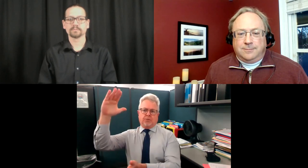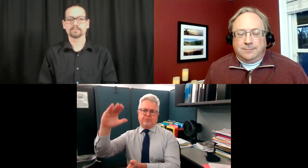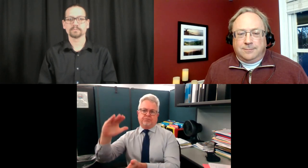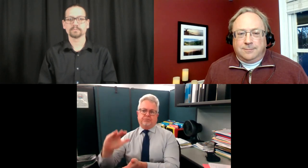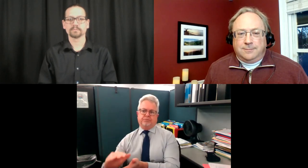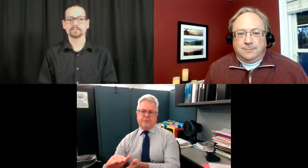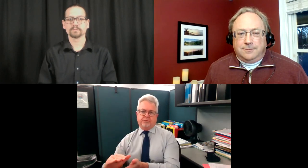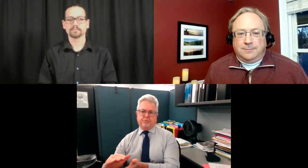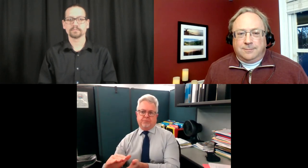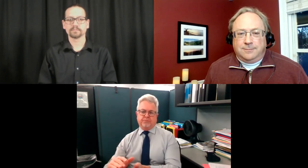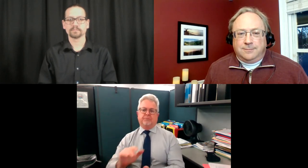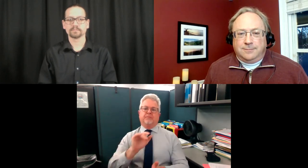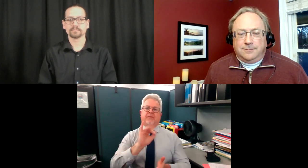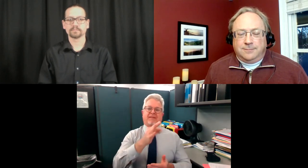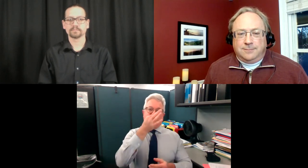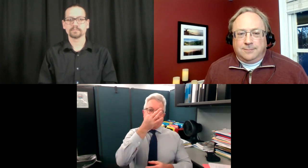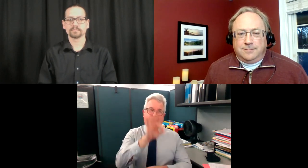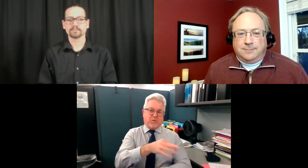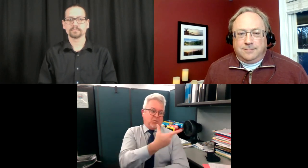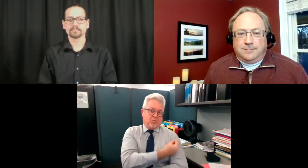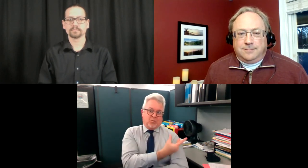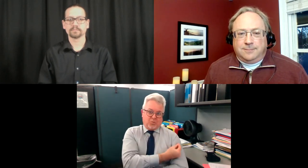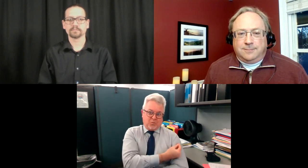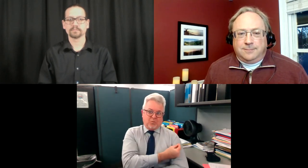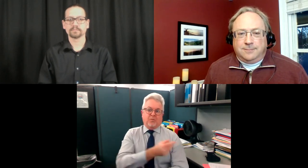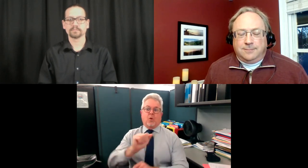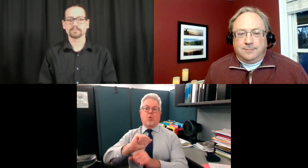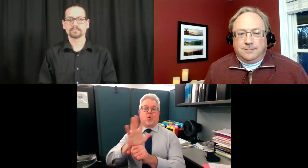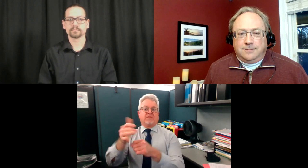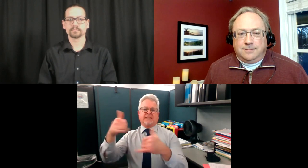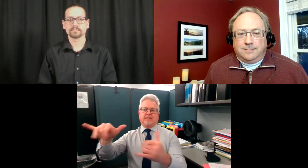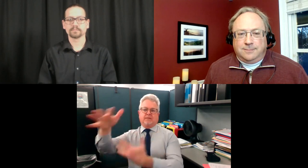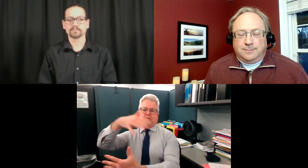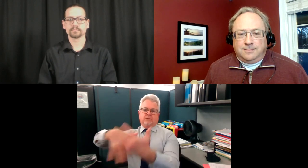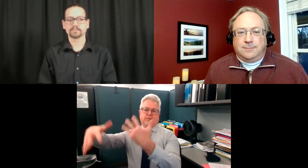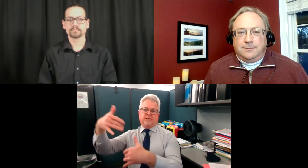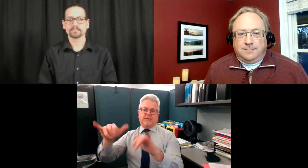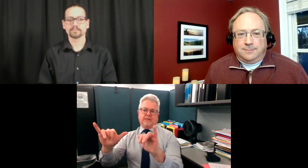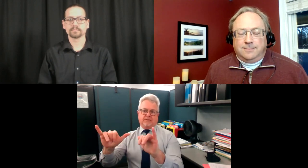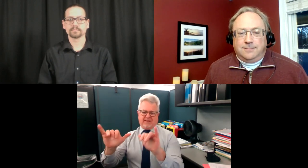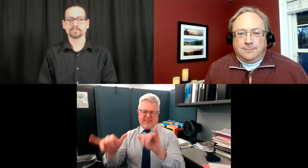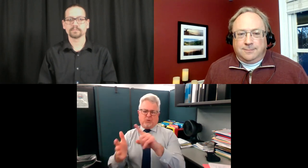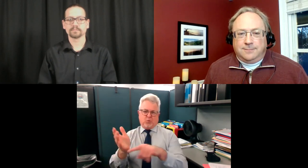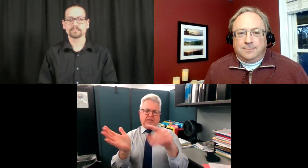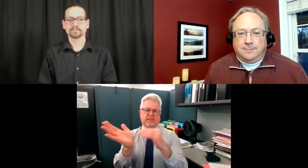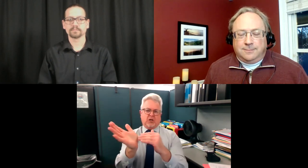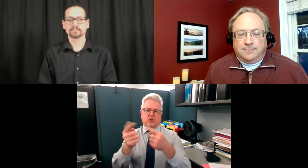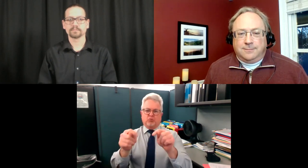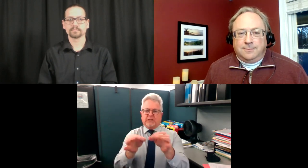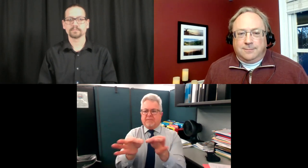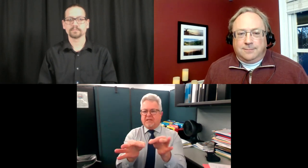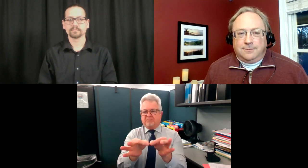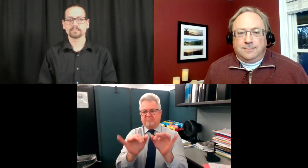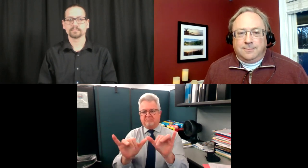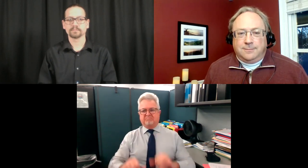Now, the chances of getting this vaccine will reduce your chances of contracting COVID-19.